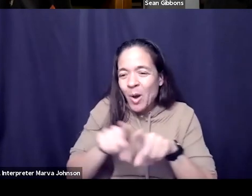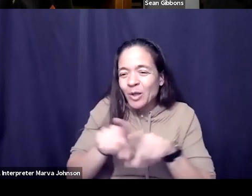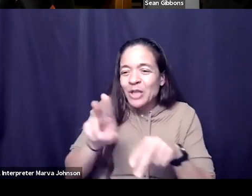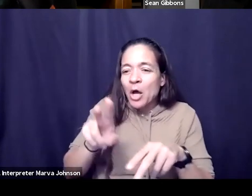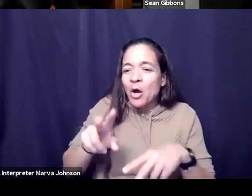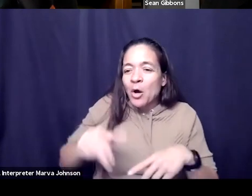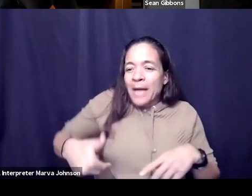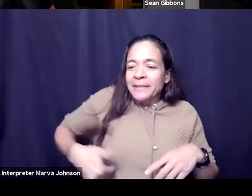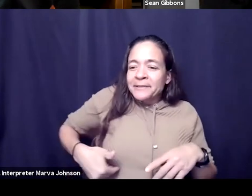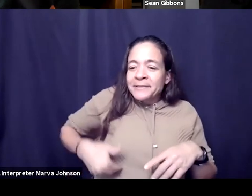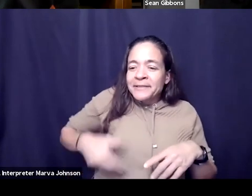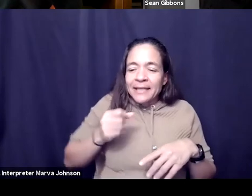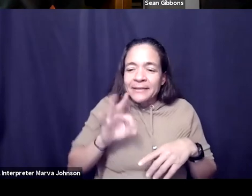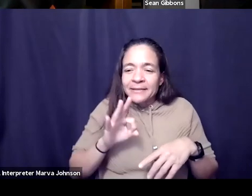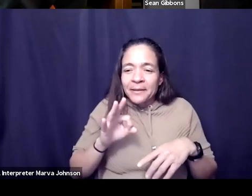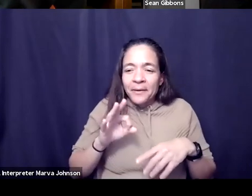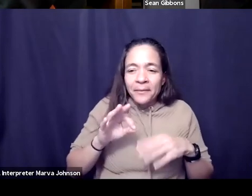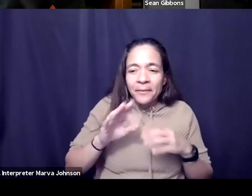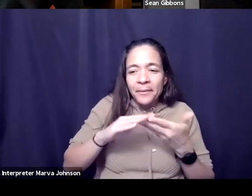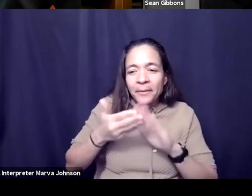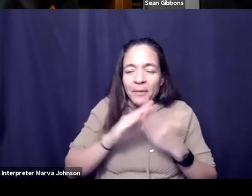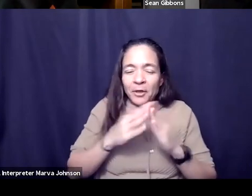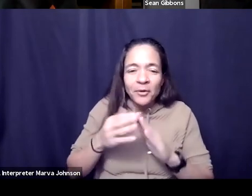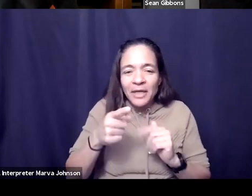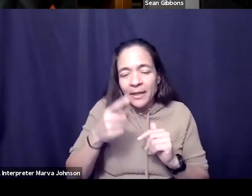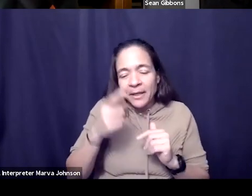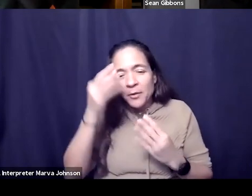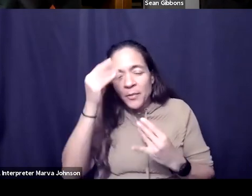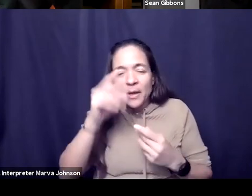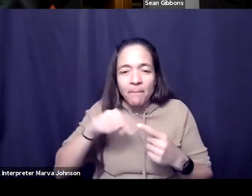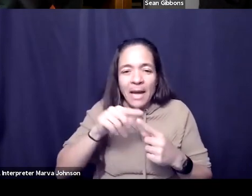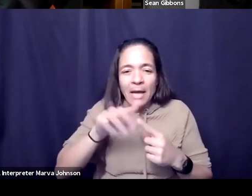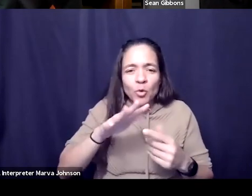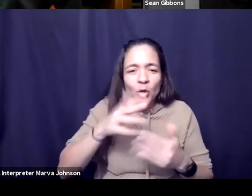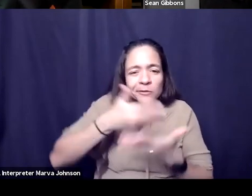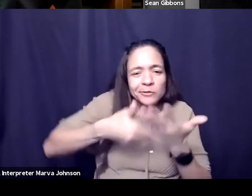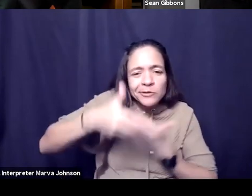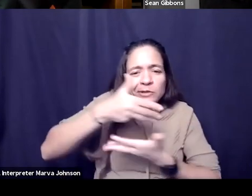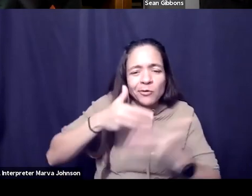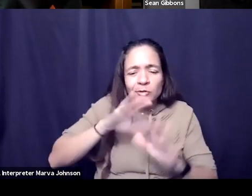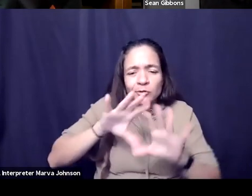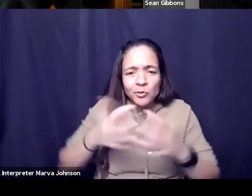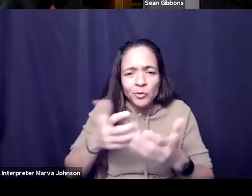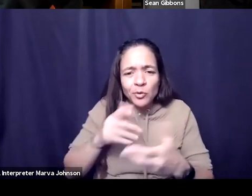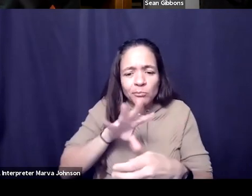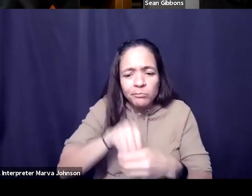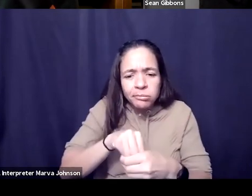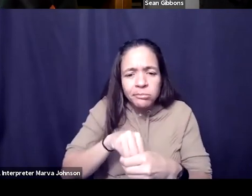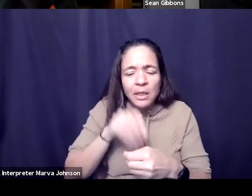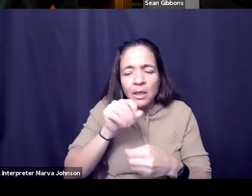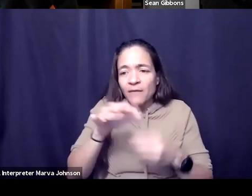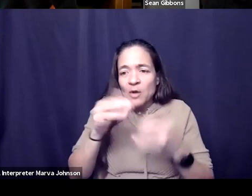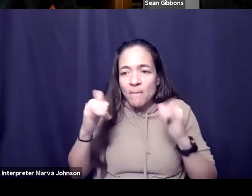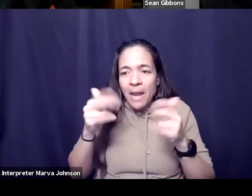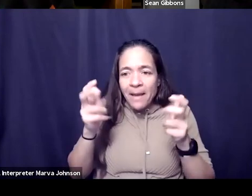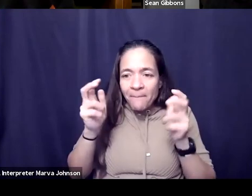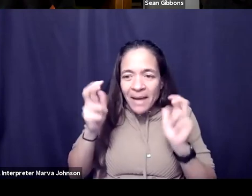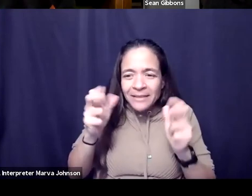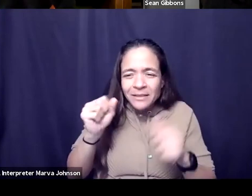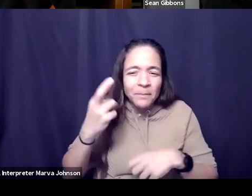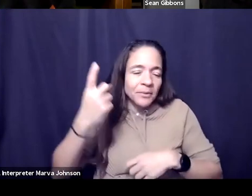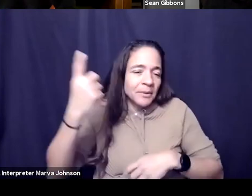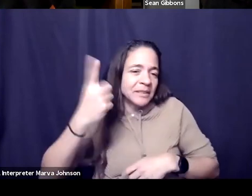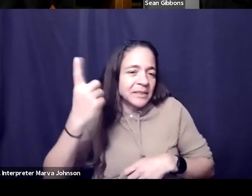community it's you think about like social groups you're a part of if you you know uh if you play basketball or something else